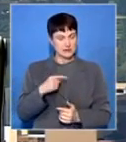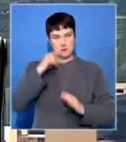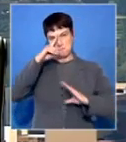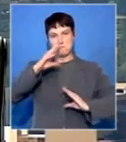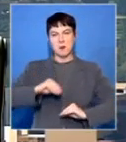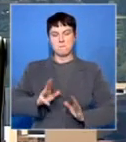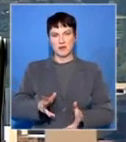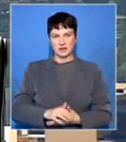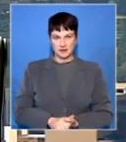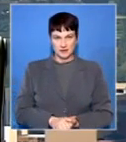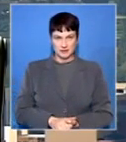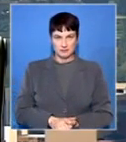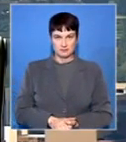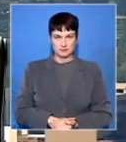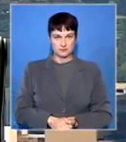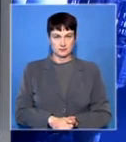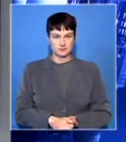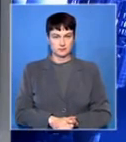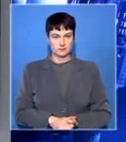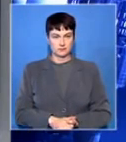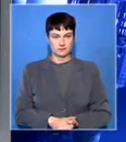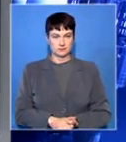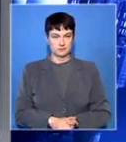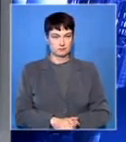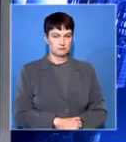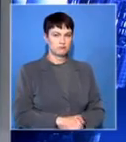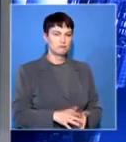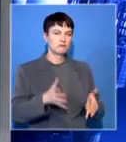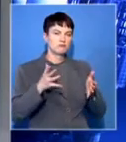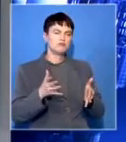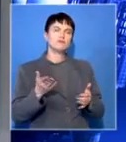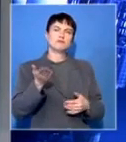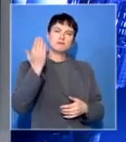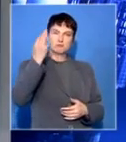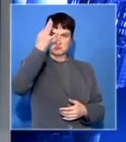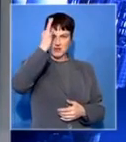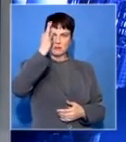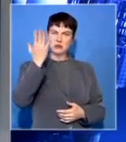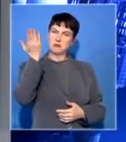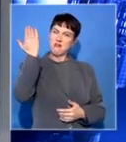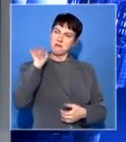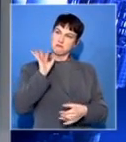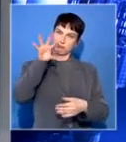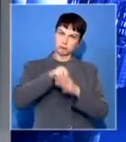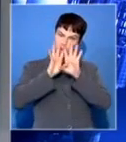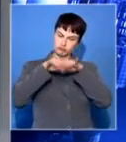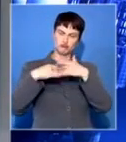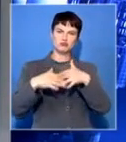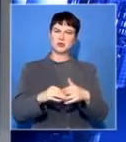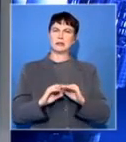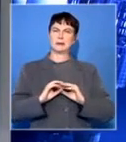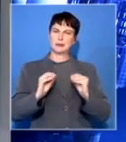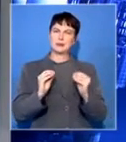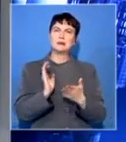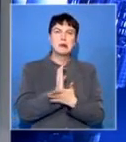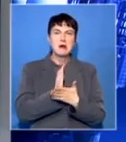Minister, looking back, initially, government slowed to become very embroiled in the negotiations. There